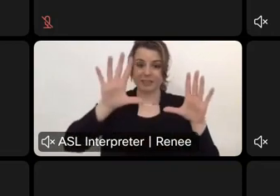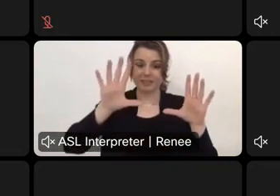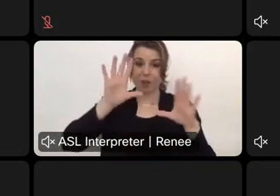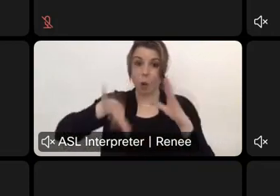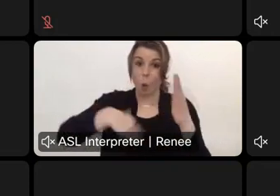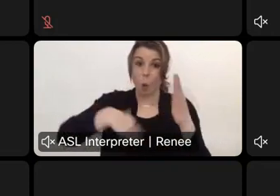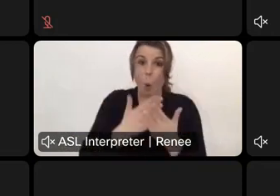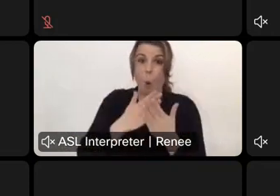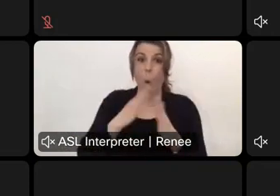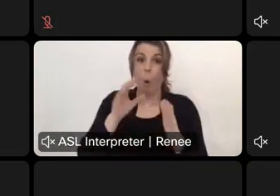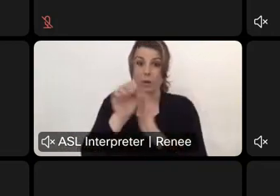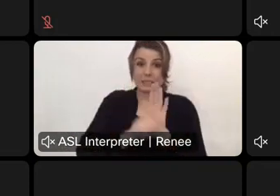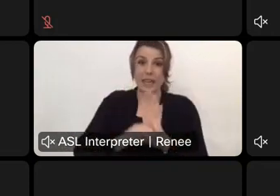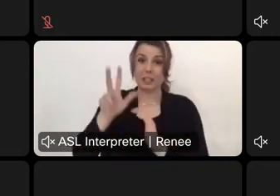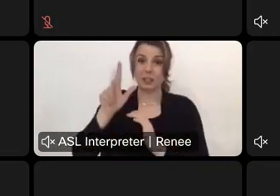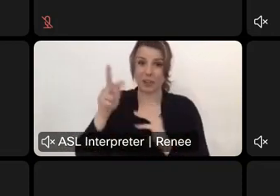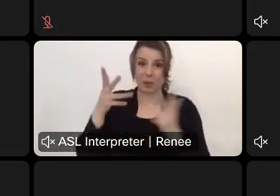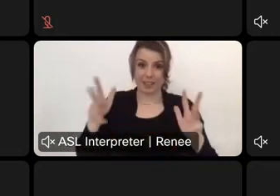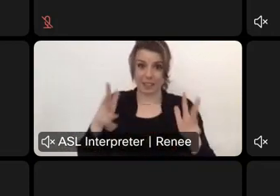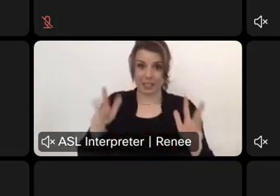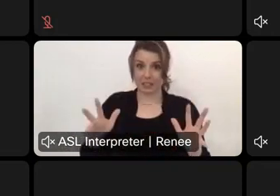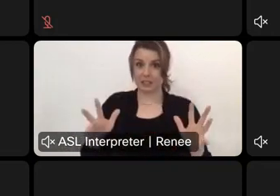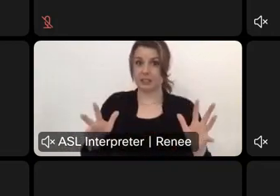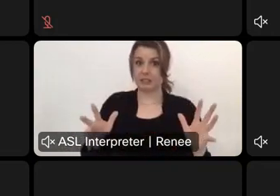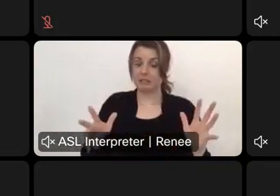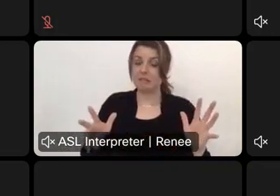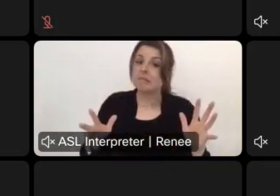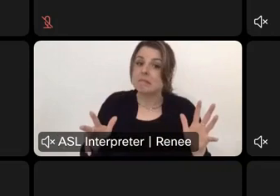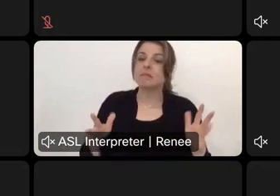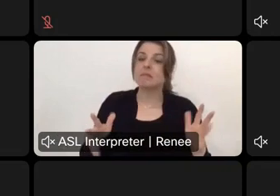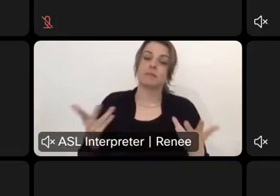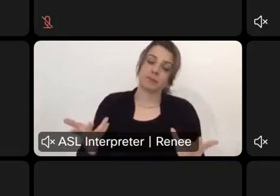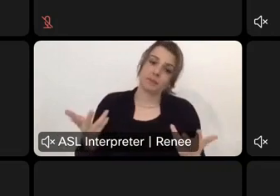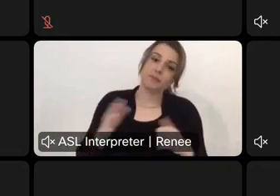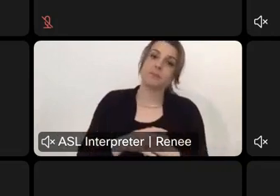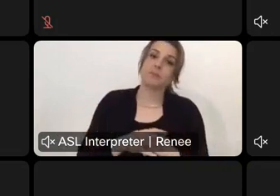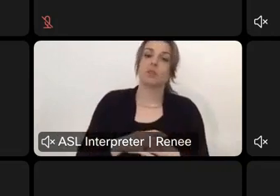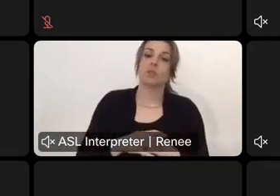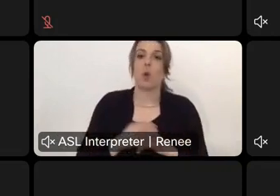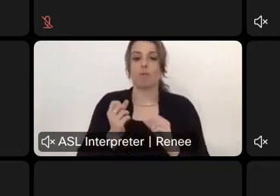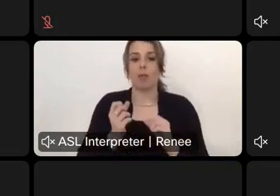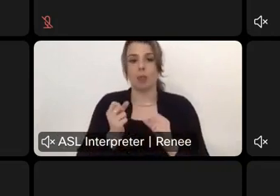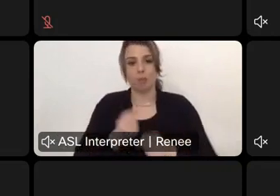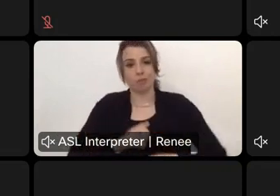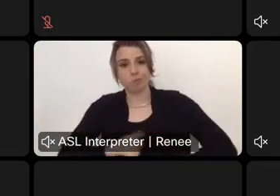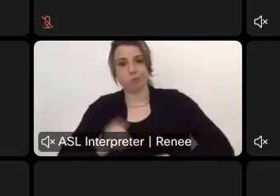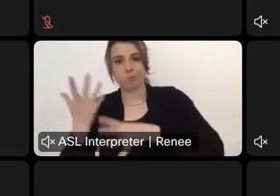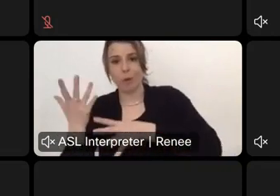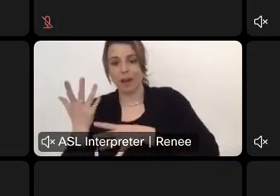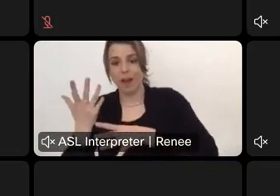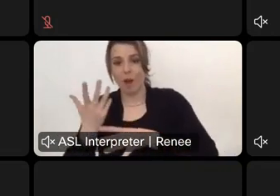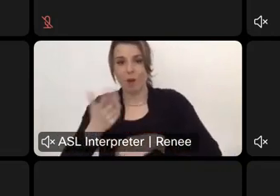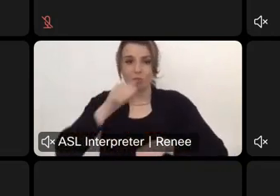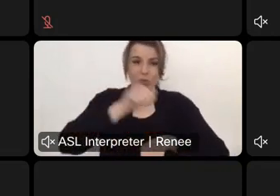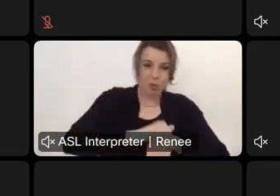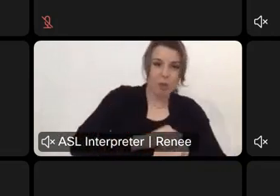And so we agree with you that. Uh, the irresponsible disposition of waste is a